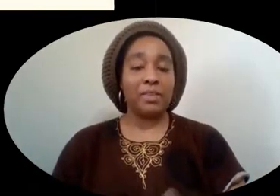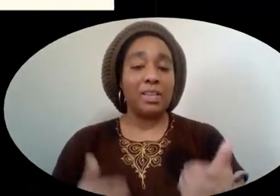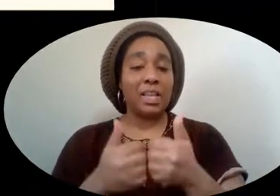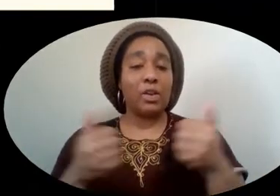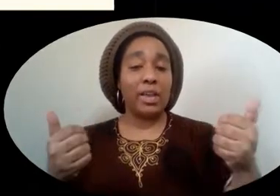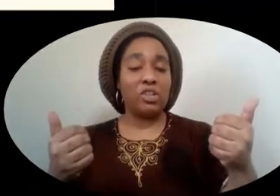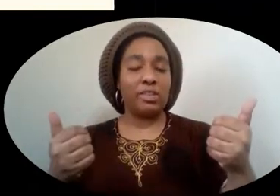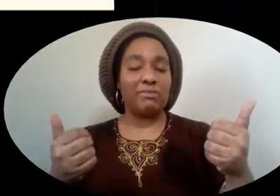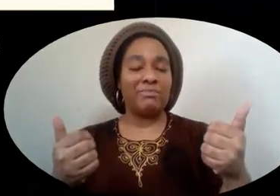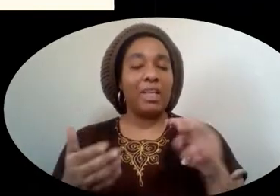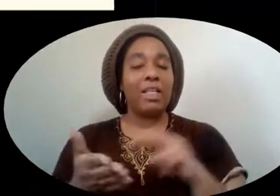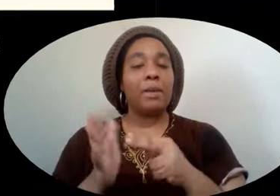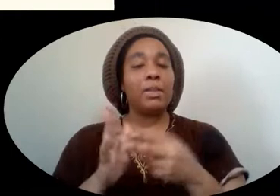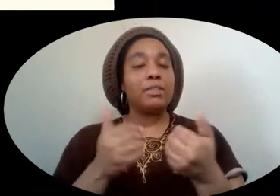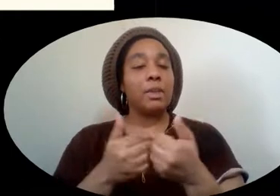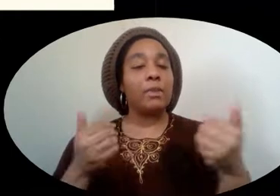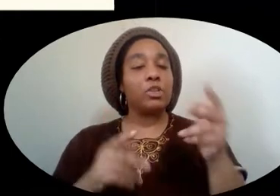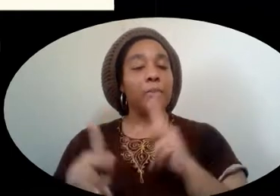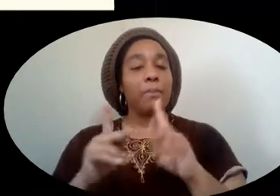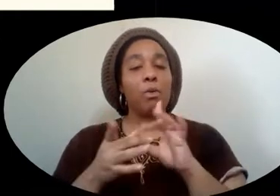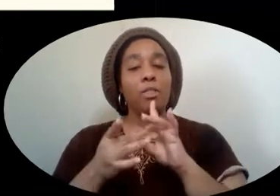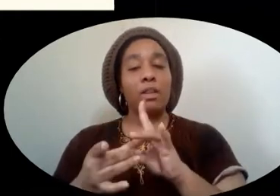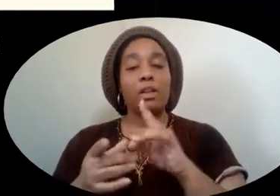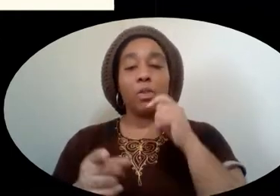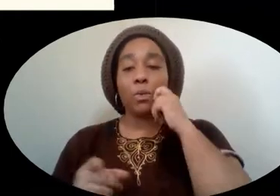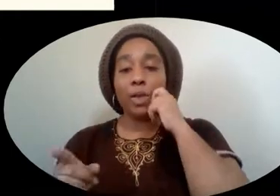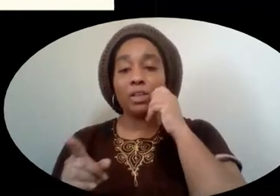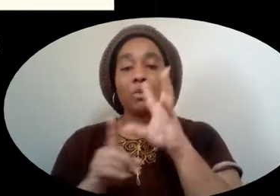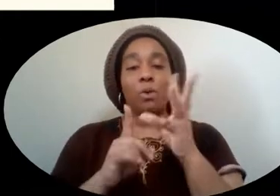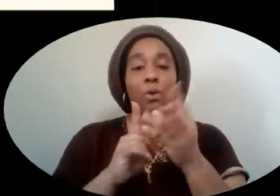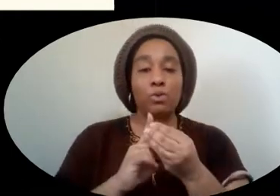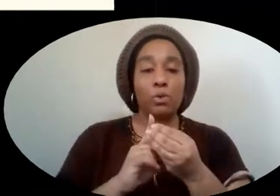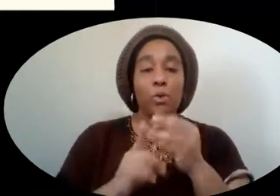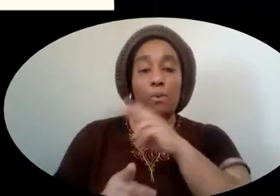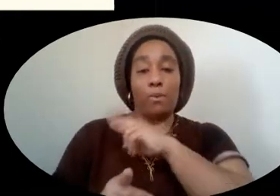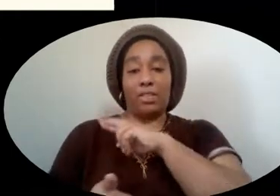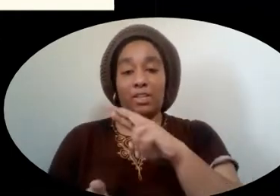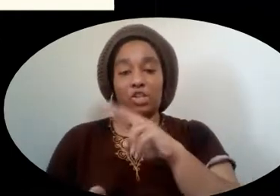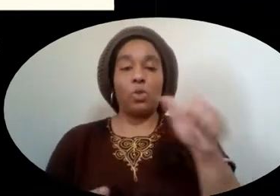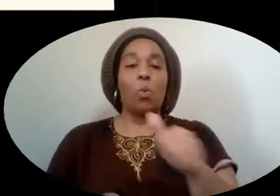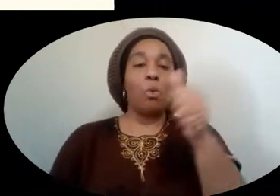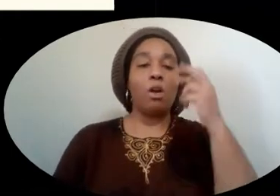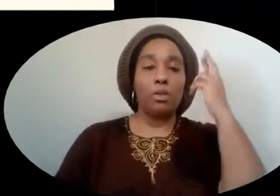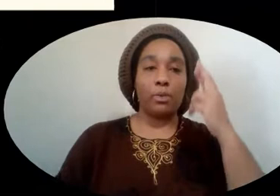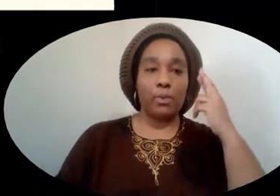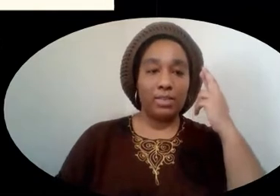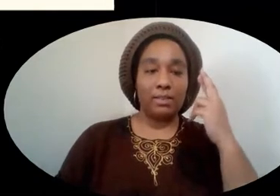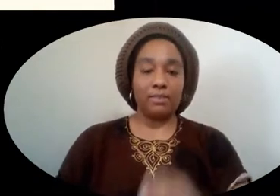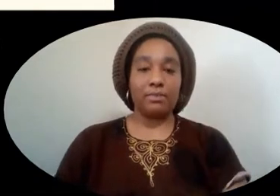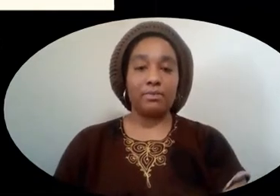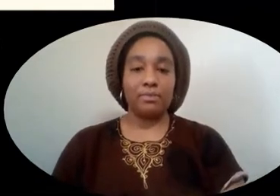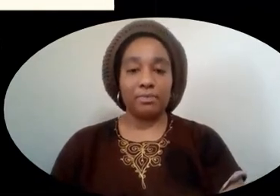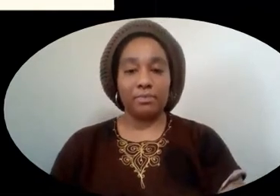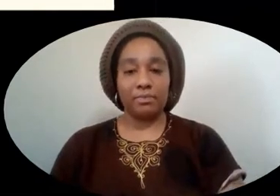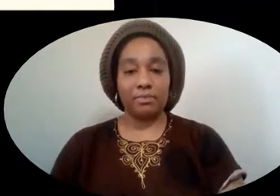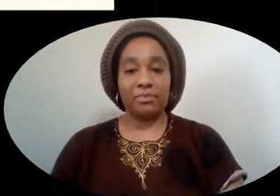Segregation is the separation of people based on their race, culture, religion, or other reason.